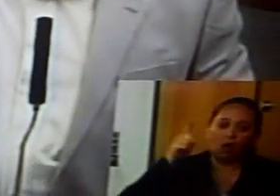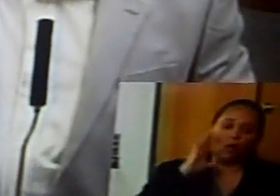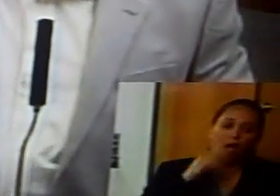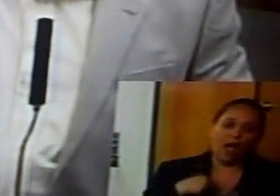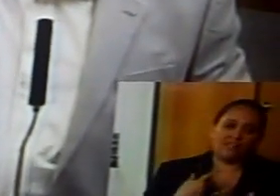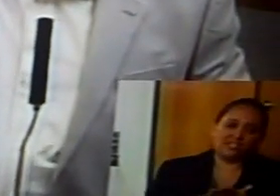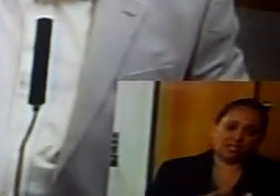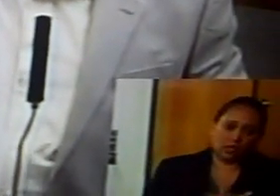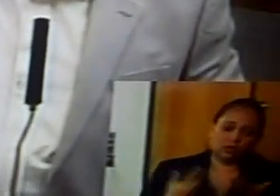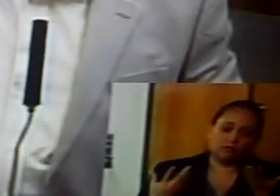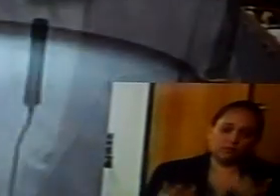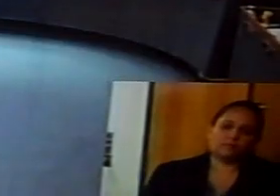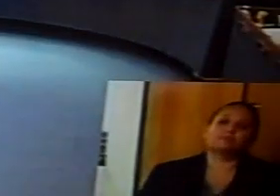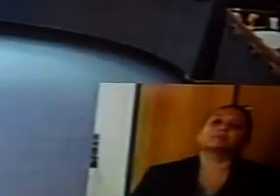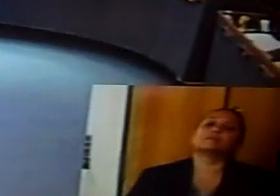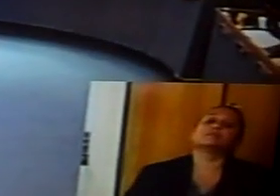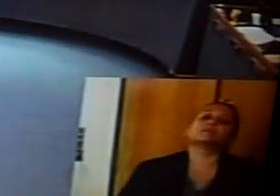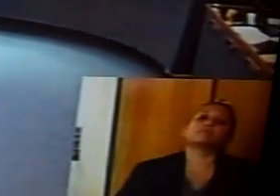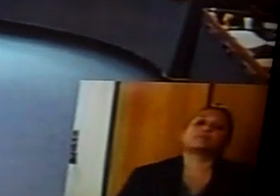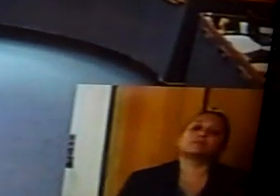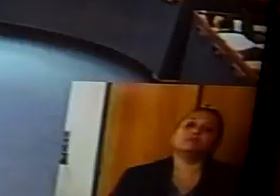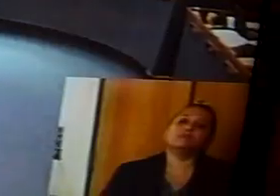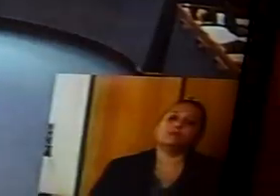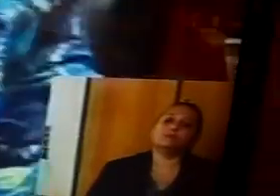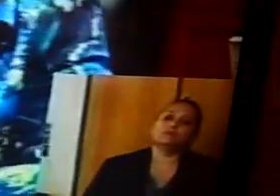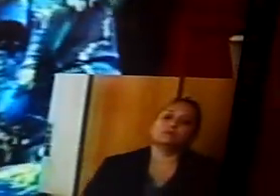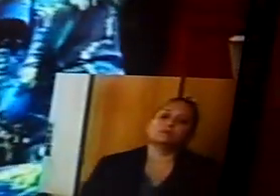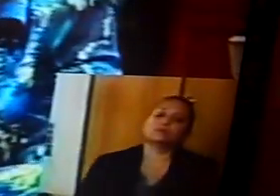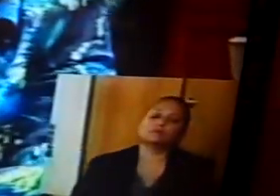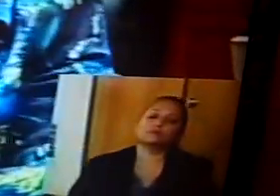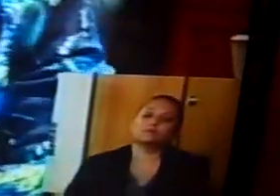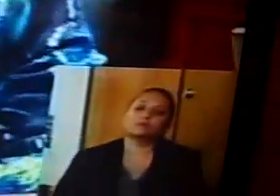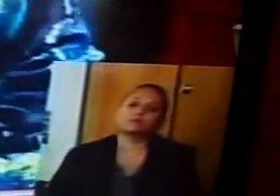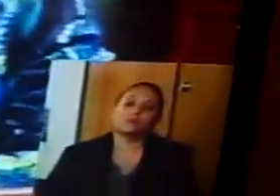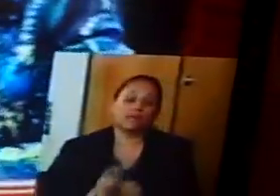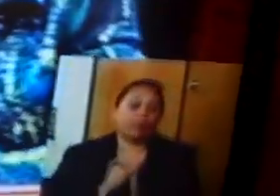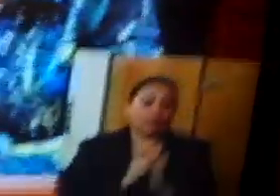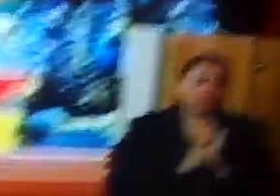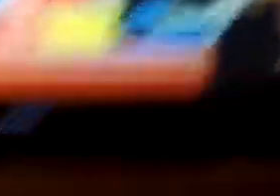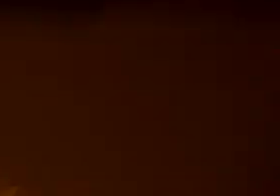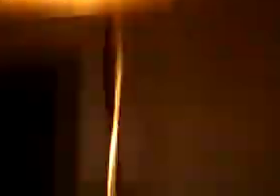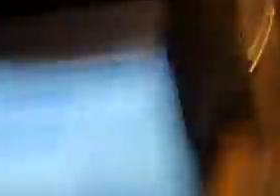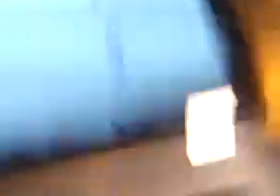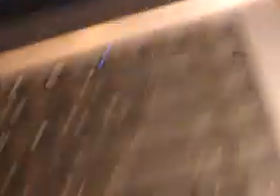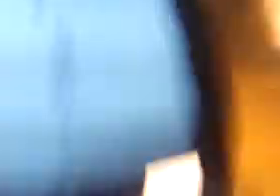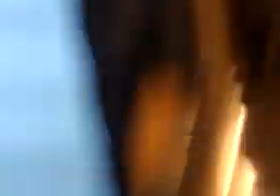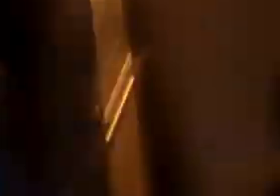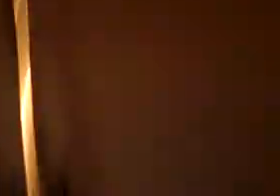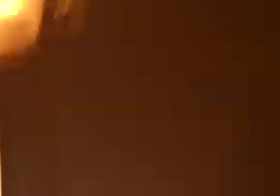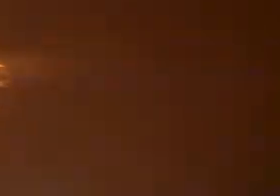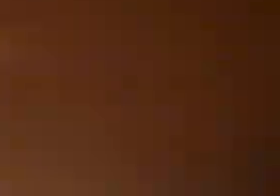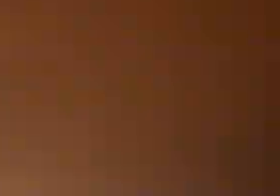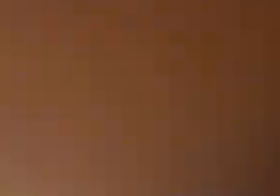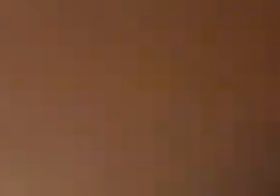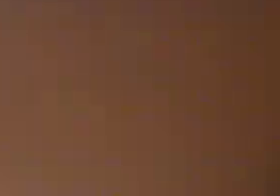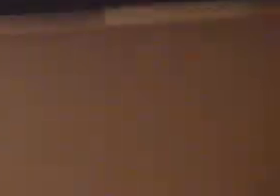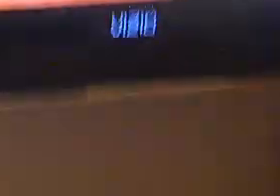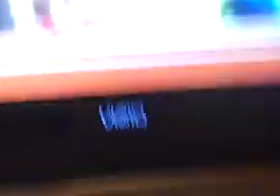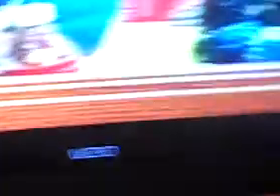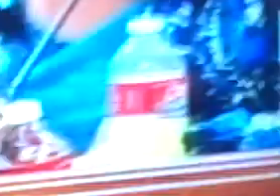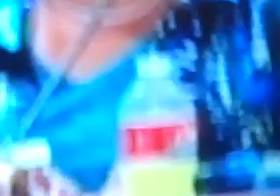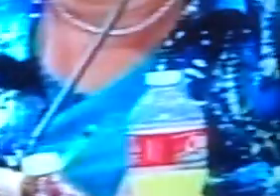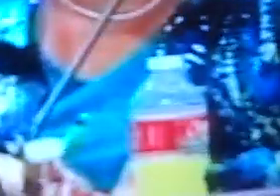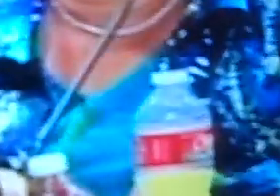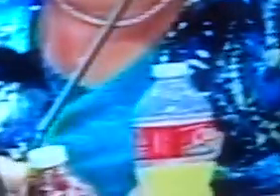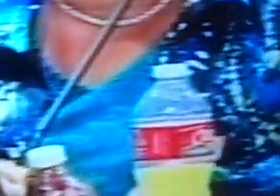Okay, the attorney can help me here because it says, you know, awarding